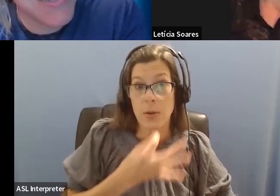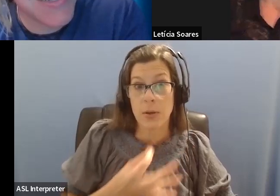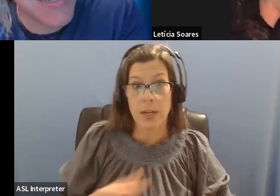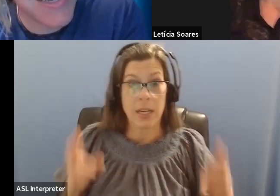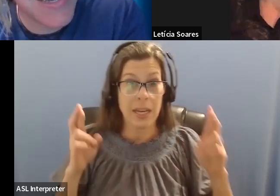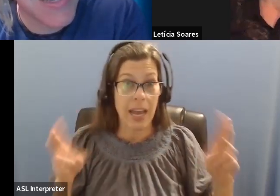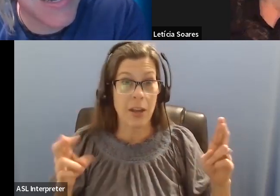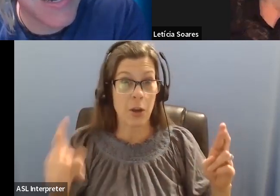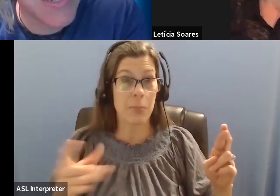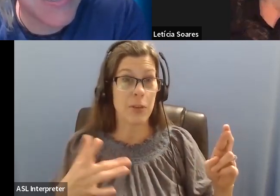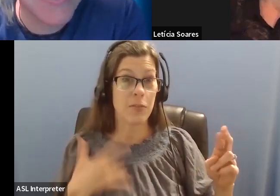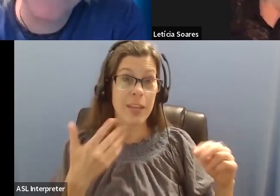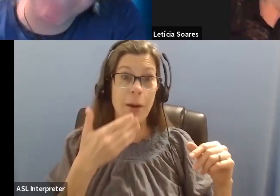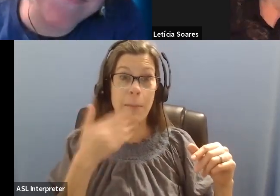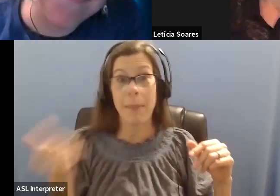better.